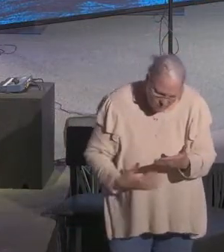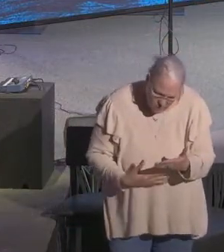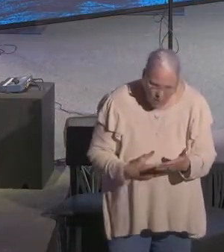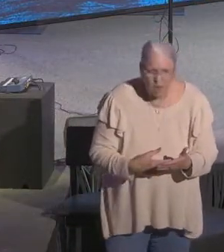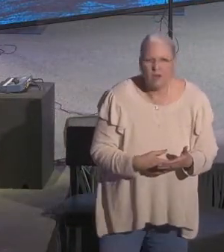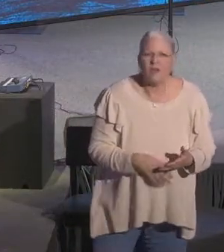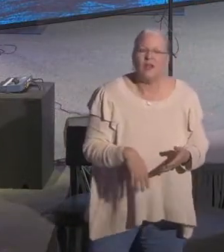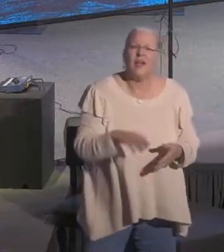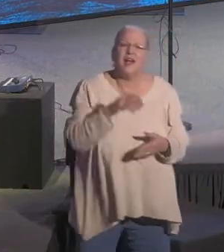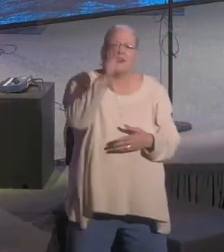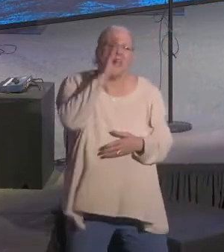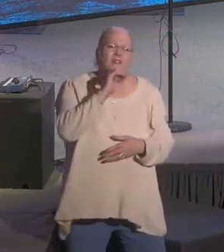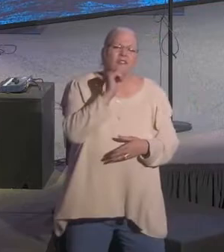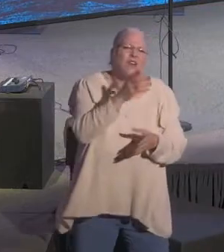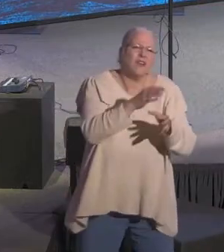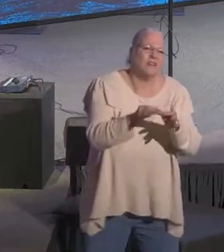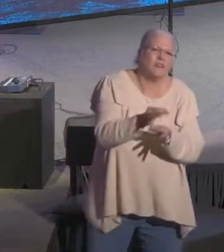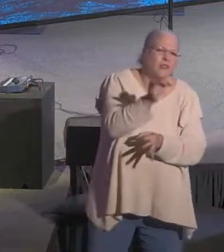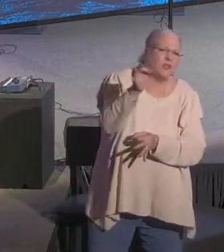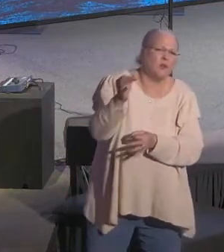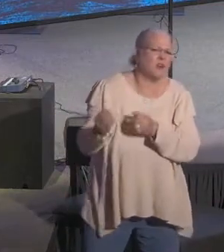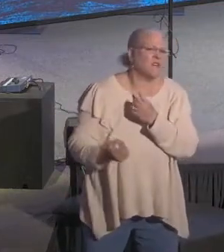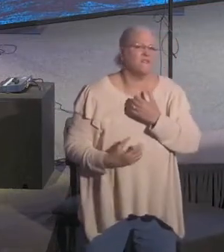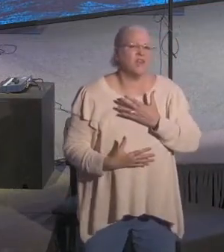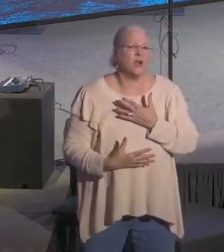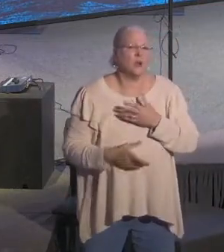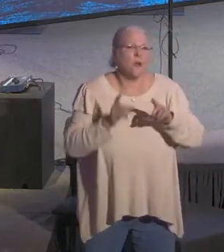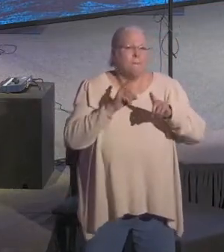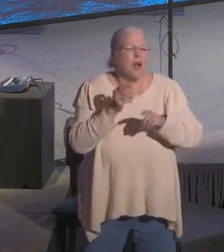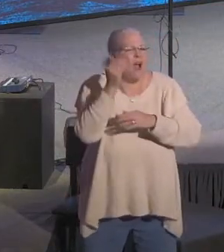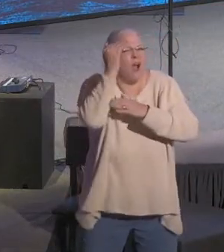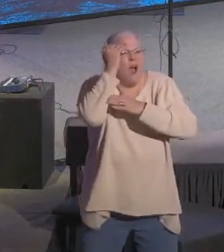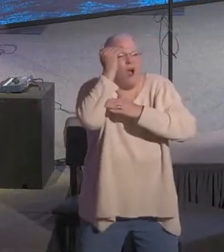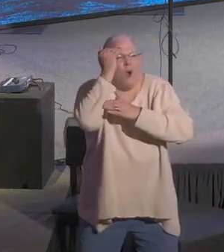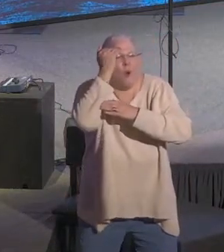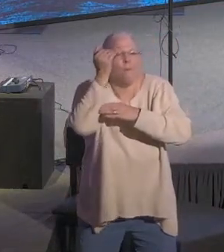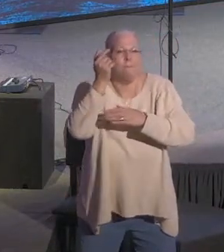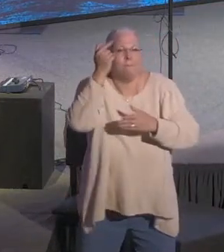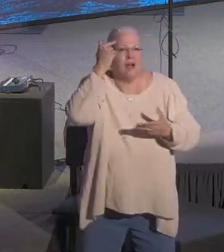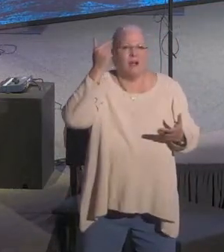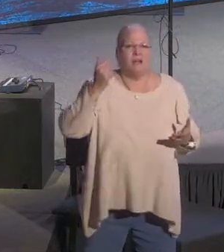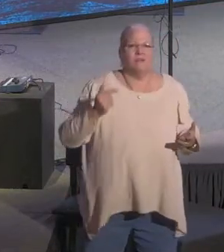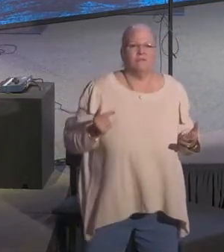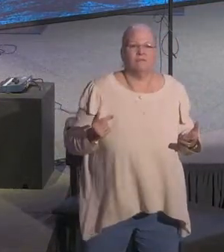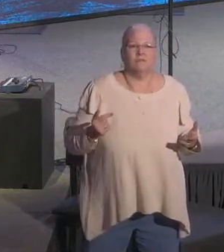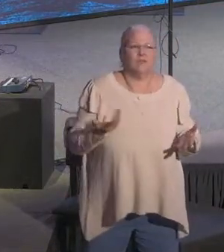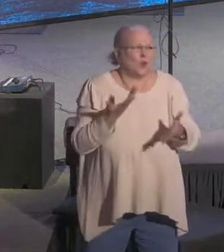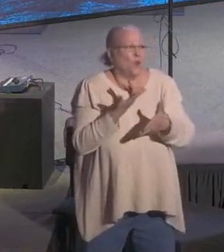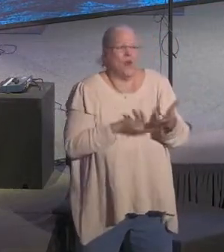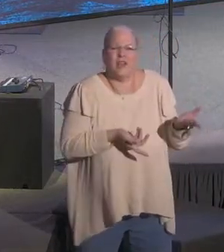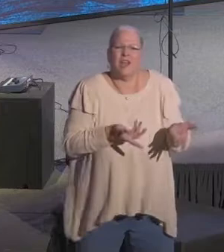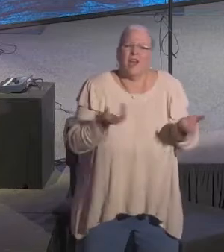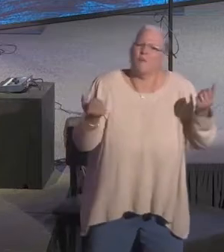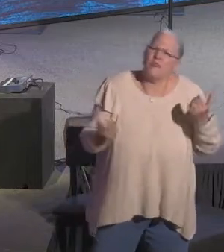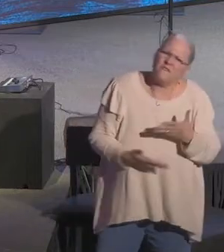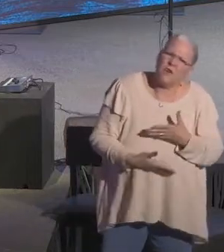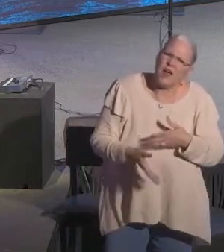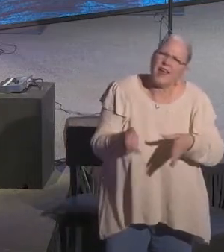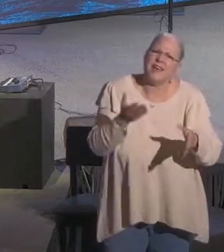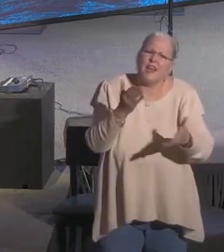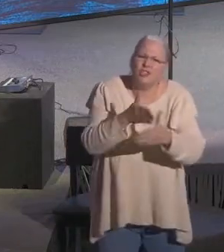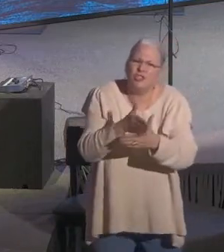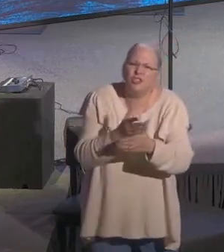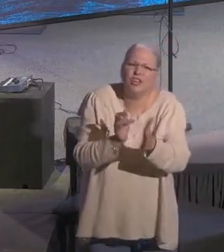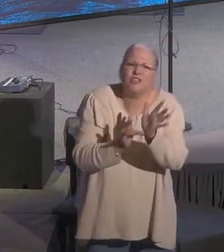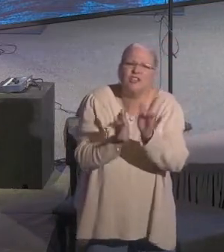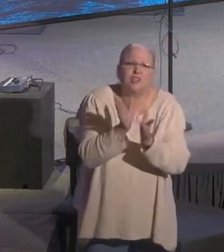fear, but of power, love, and a sound mind, right? So what are we afraid of in sharing Jesus with other people? I mean, I don't think we walk out of here and start